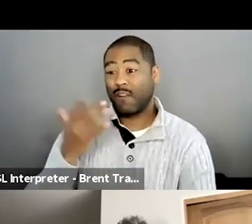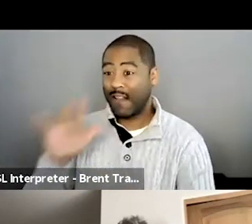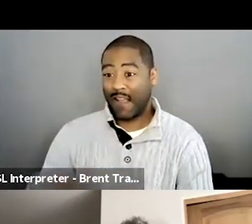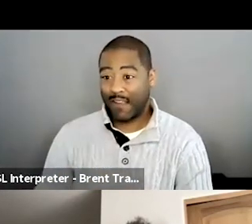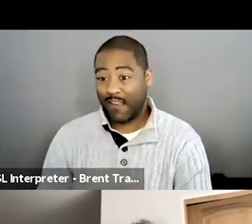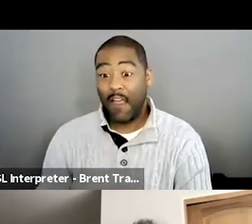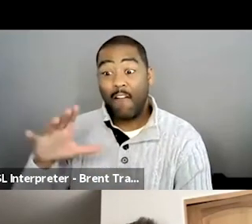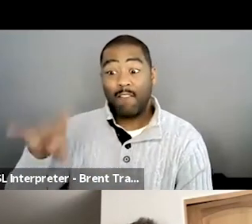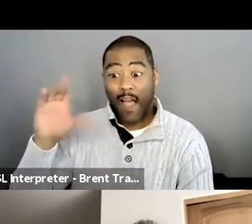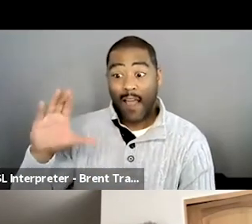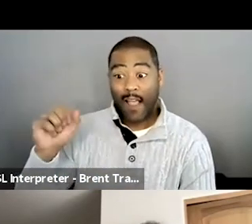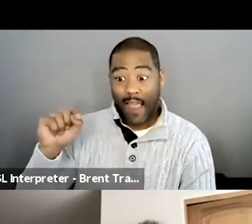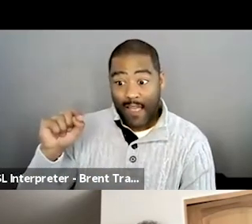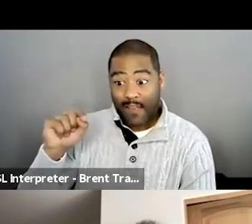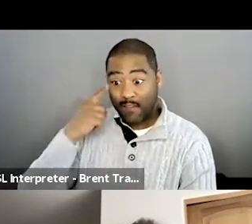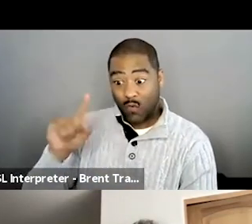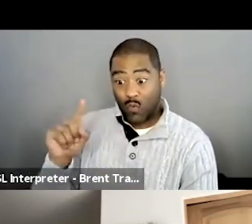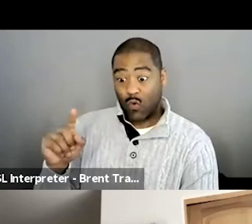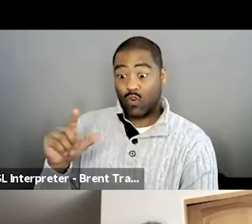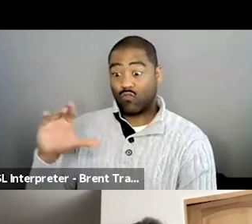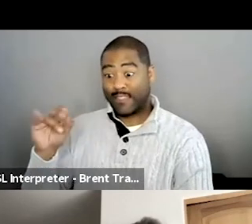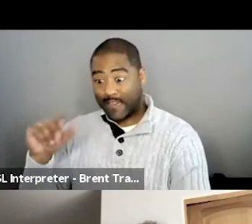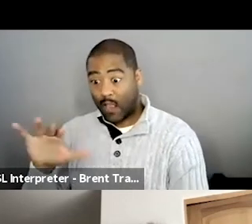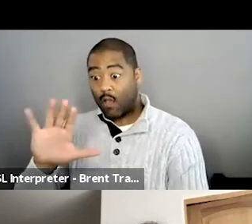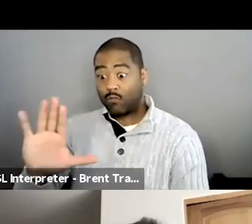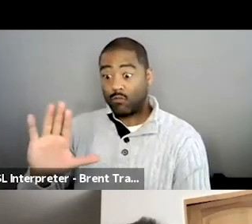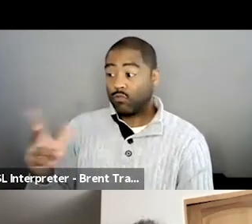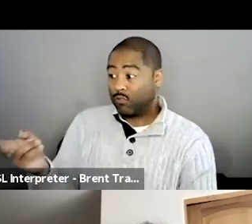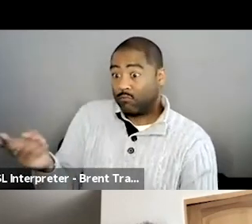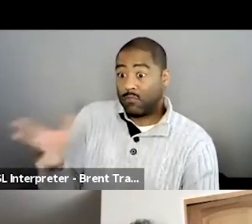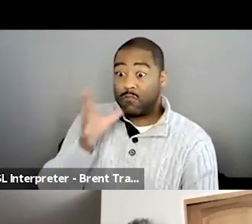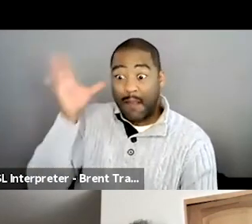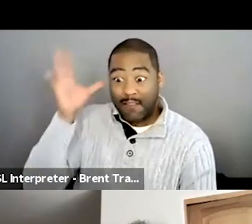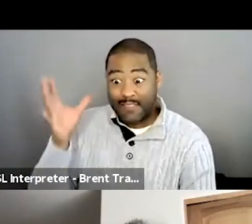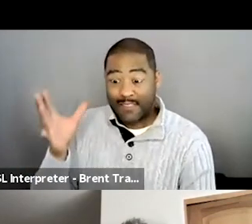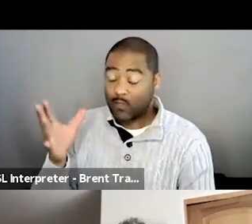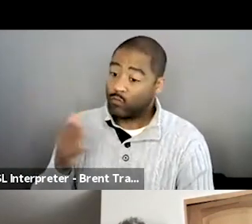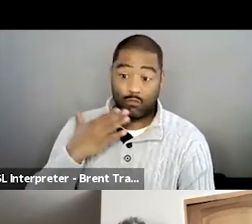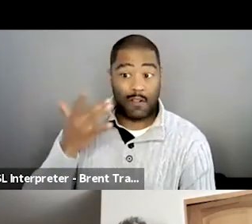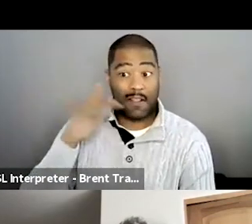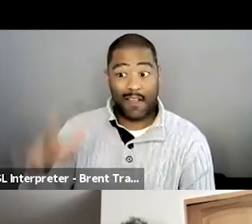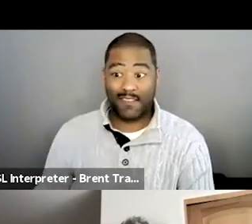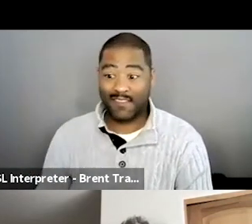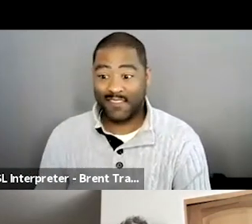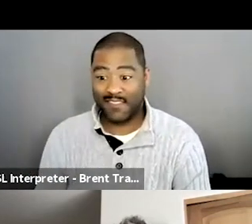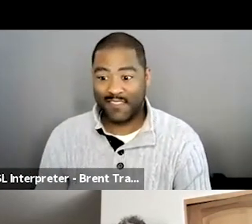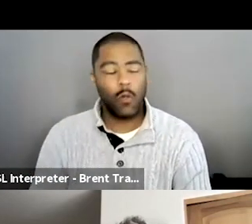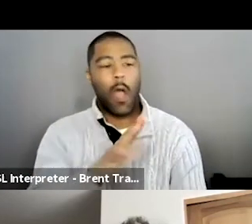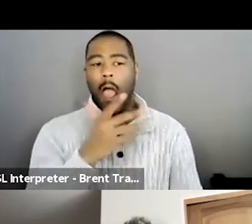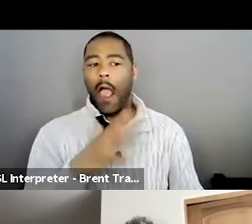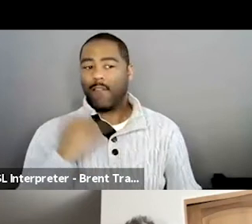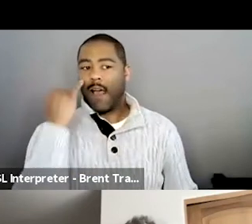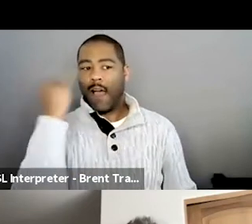play the three of them. You're going to need it. I know who could. All right.